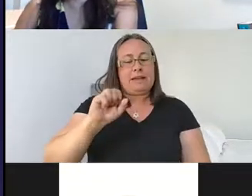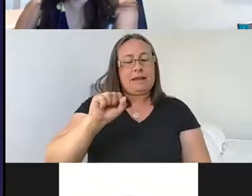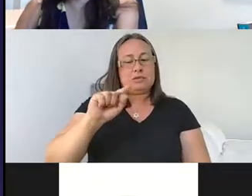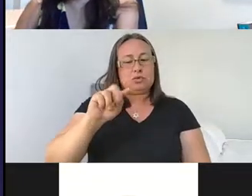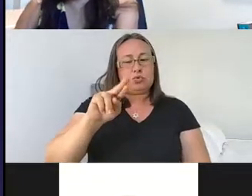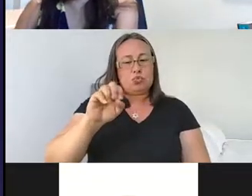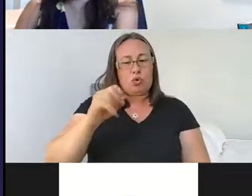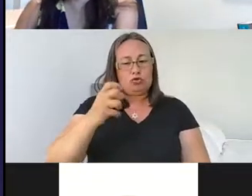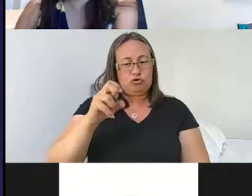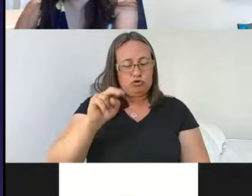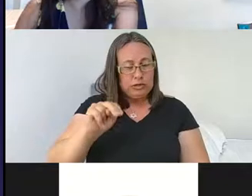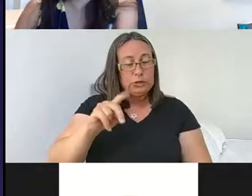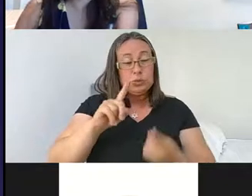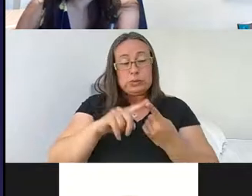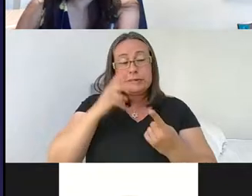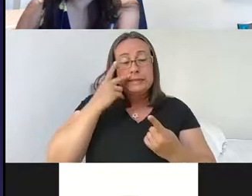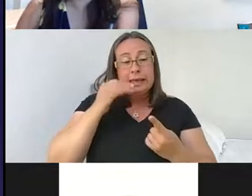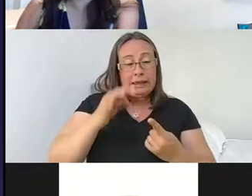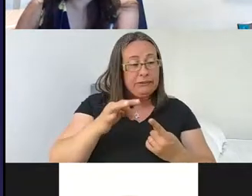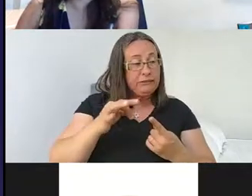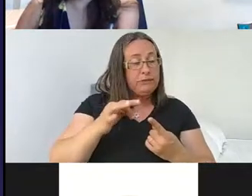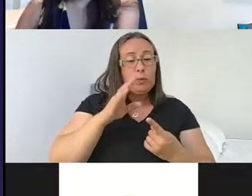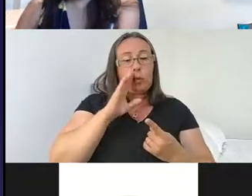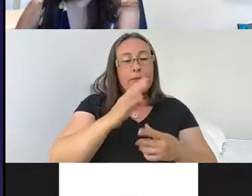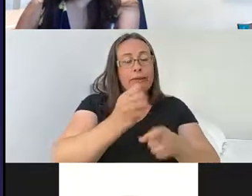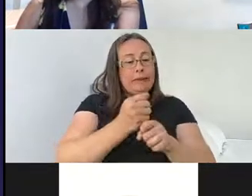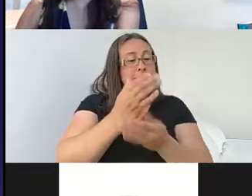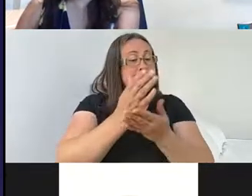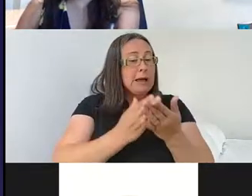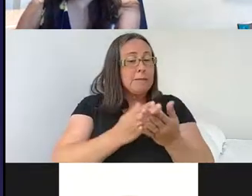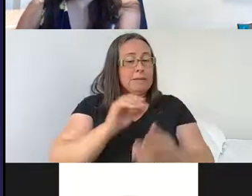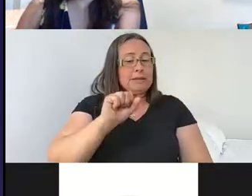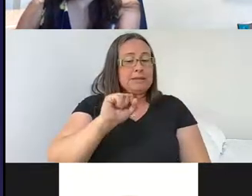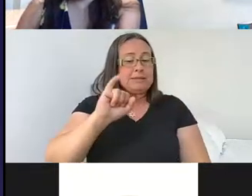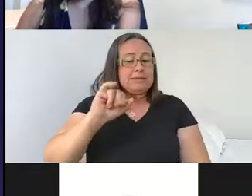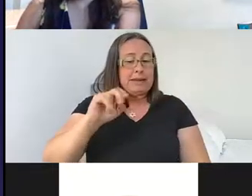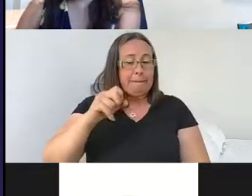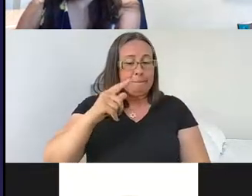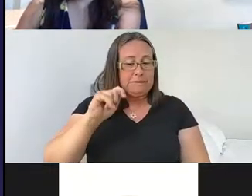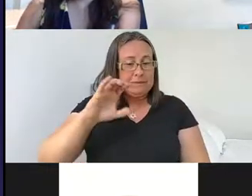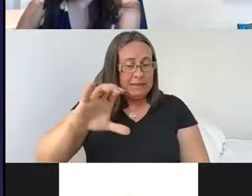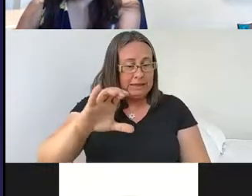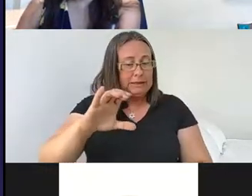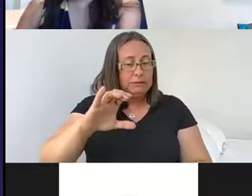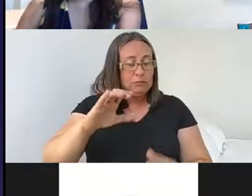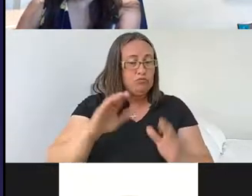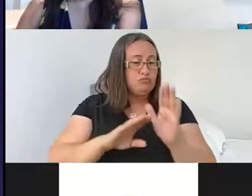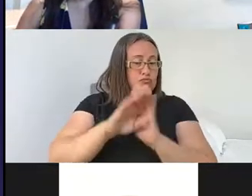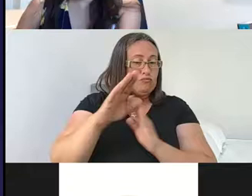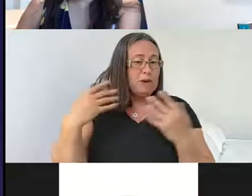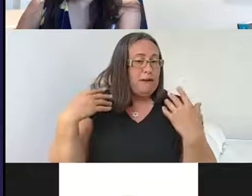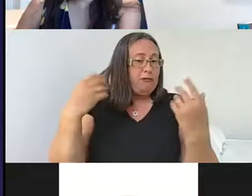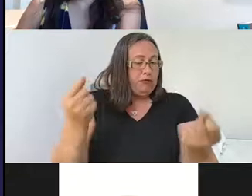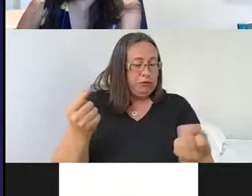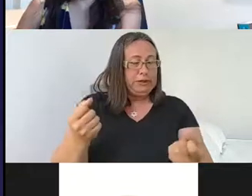if we get some recovery of synaptic function. And we think that this is likely, um, estrogen is known to drive, uh, uh,